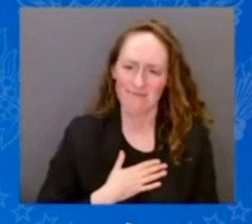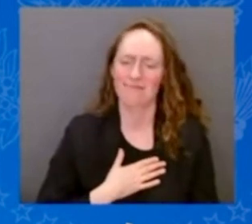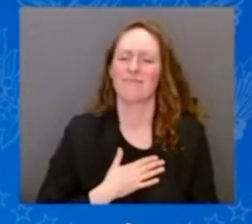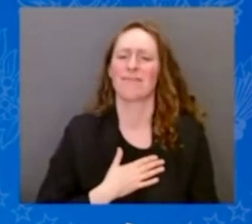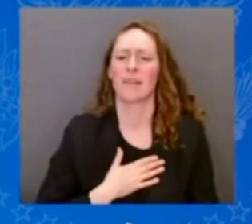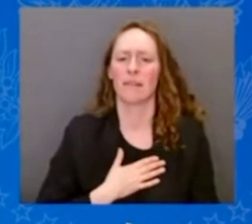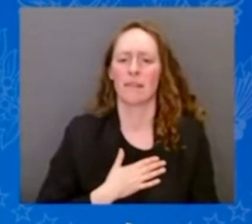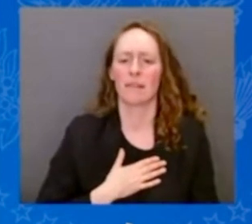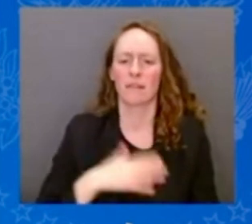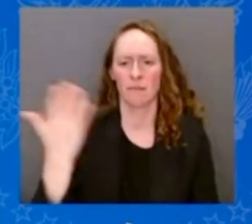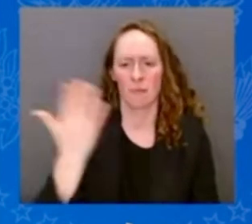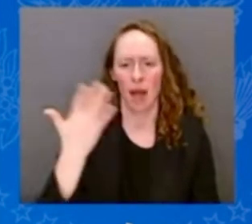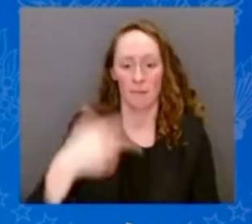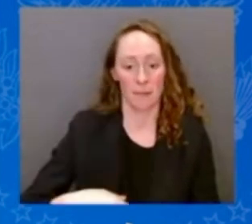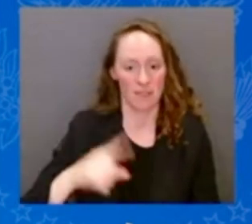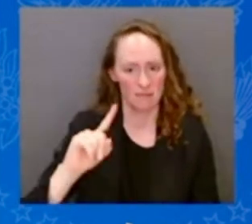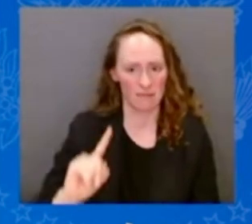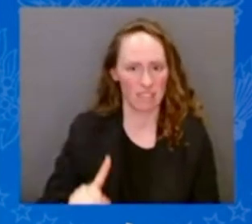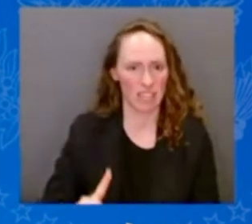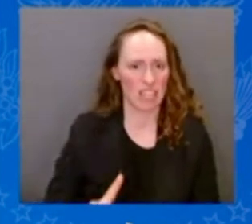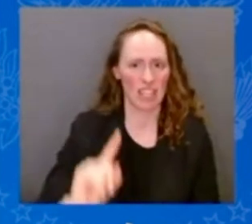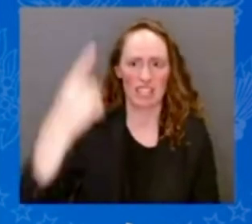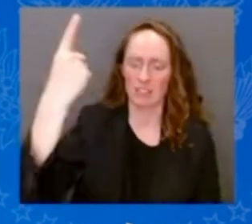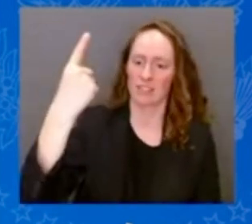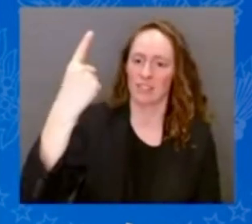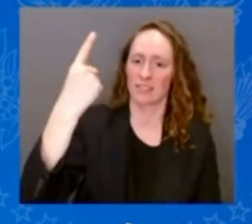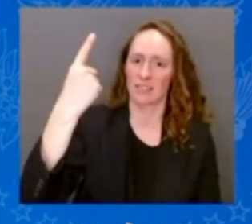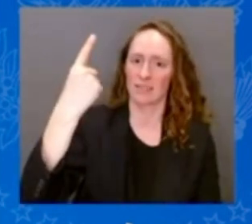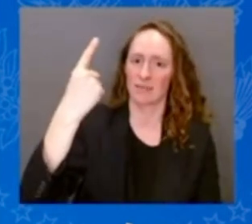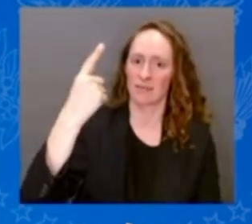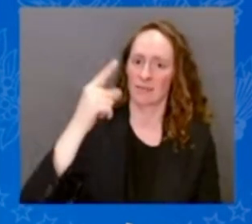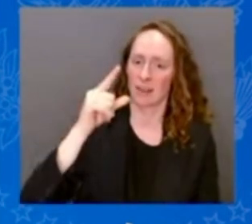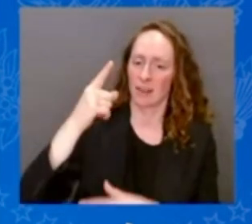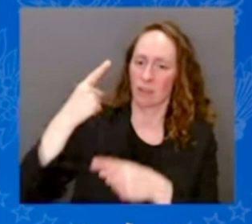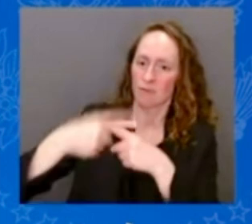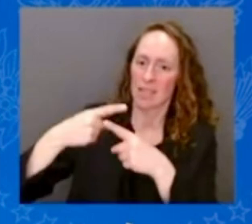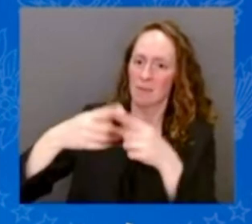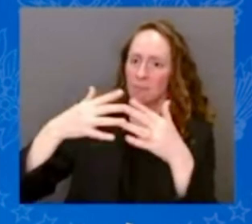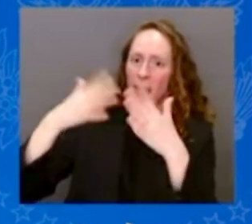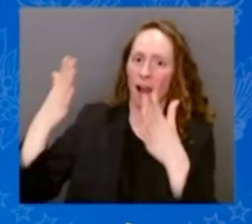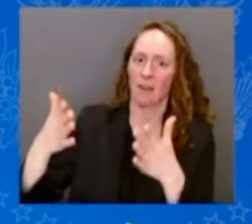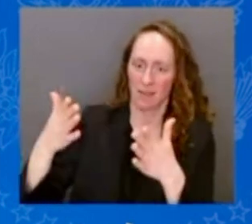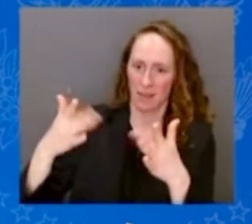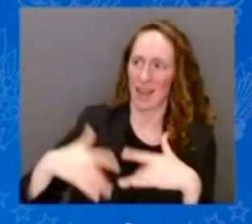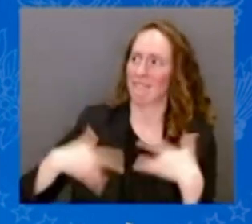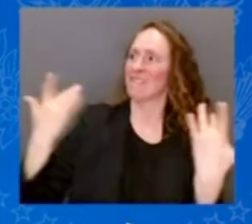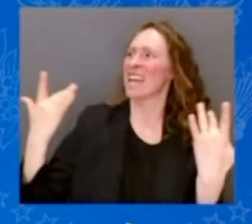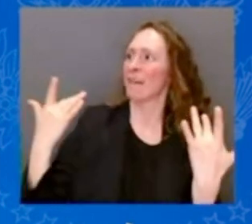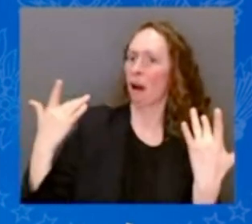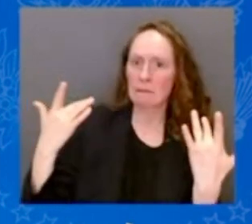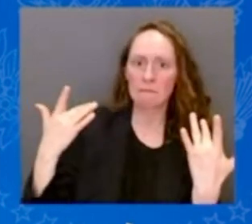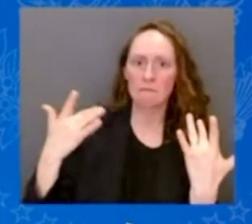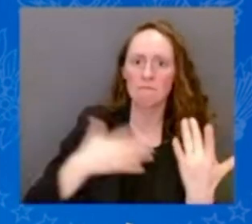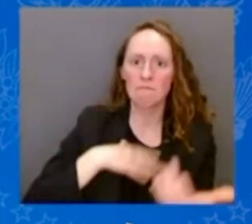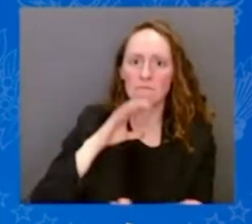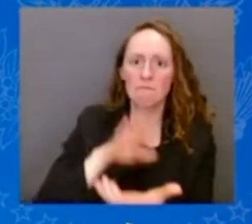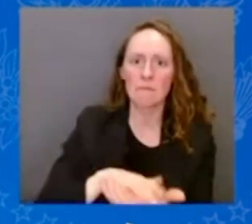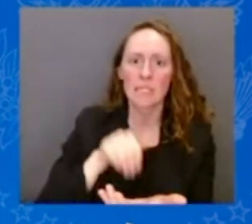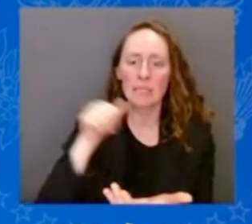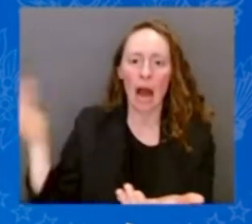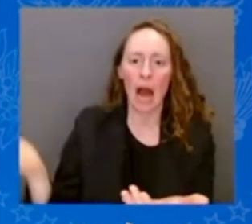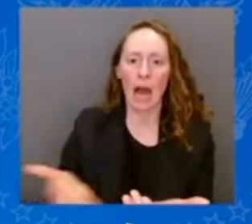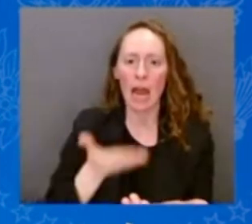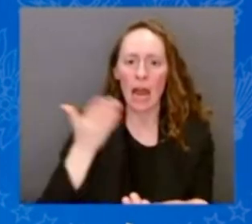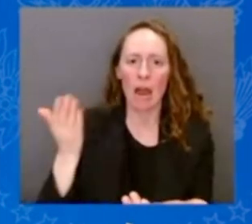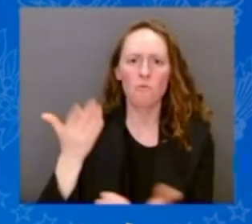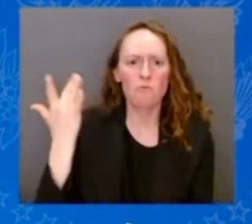-American event that my wife Jill's not been with me, but she is down in Tennessee with the